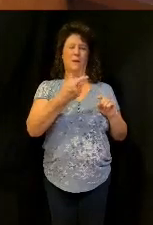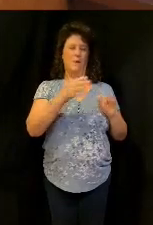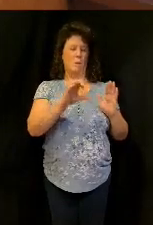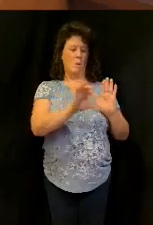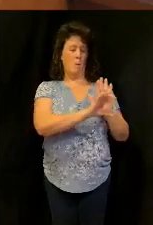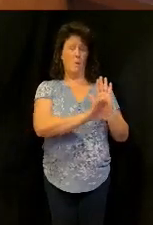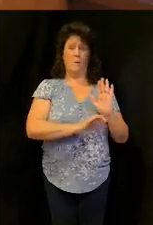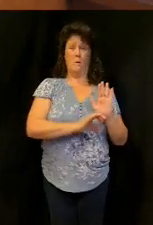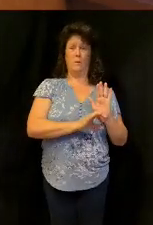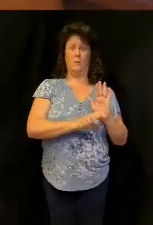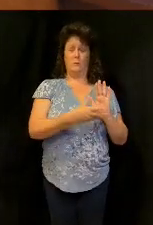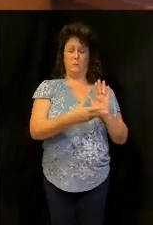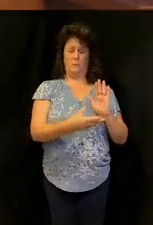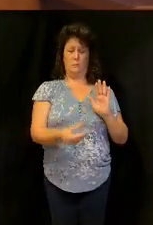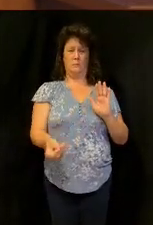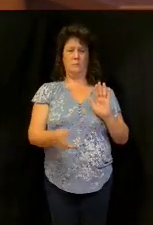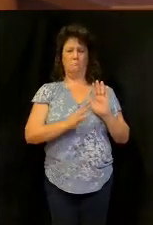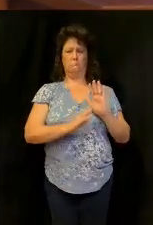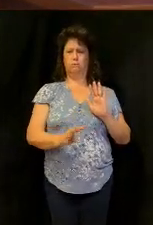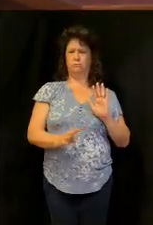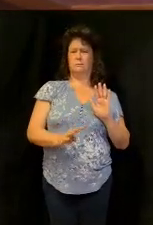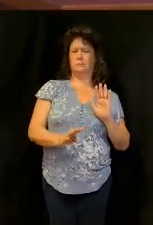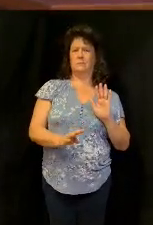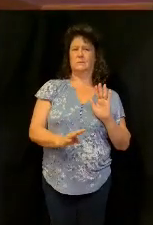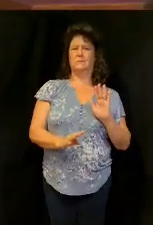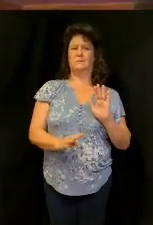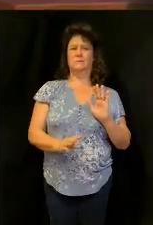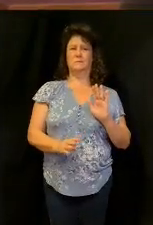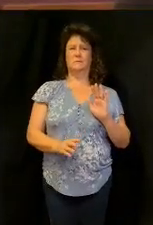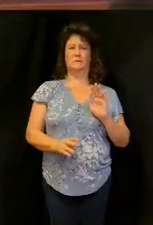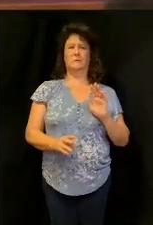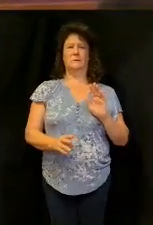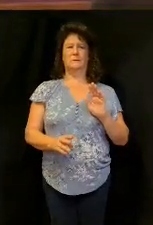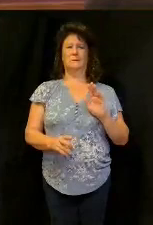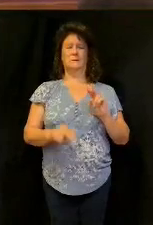So money reveals a heart. You know, they look at your credit score.